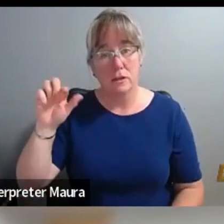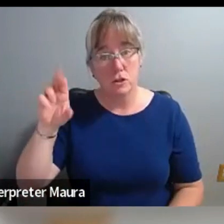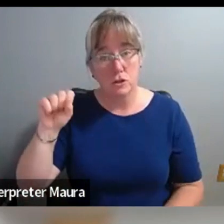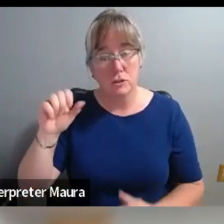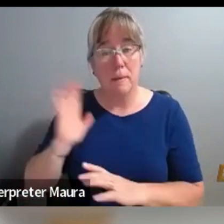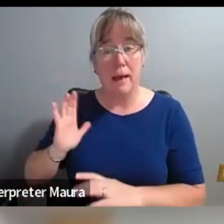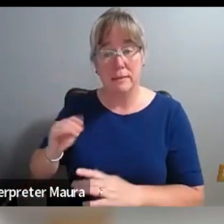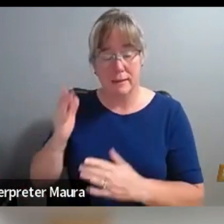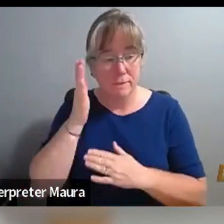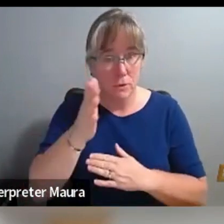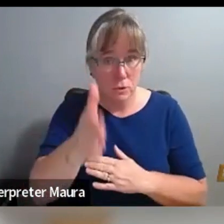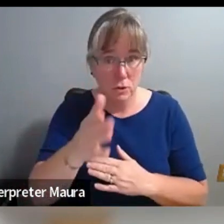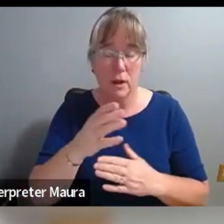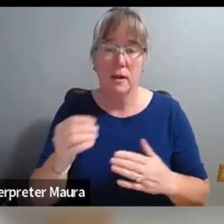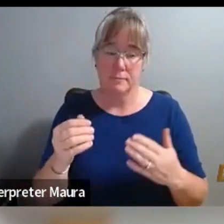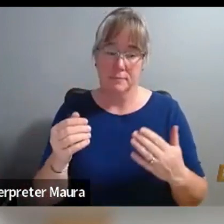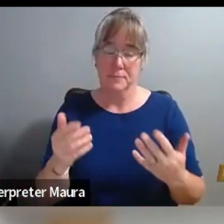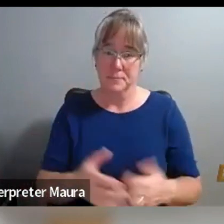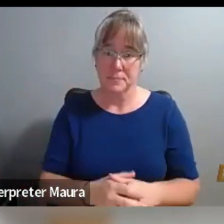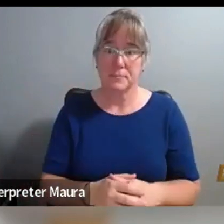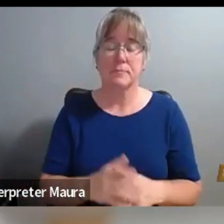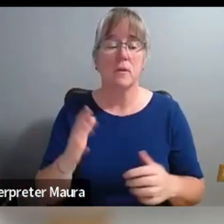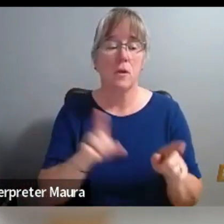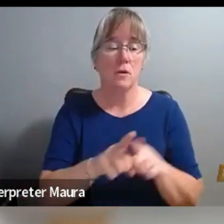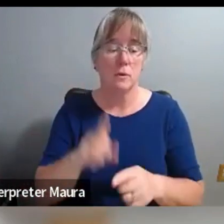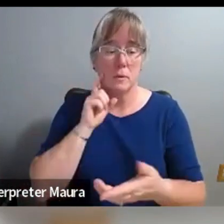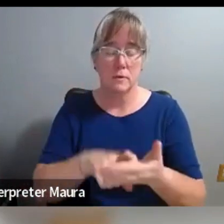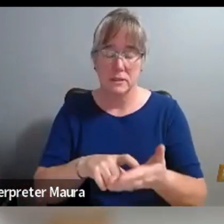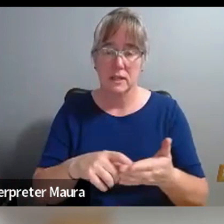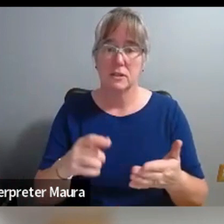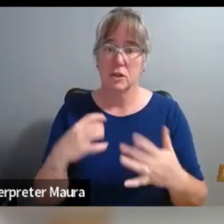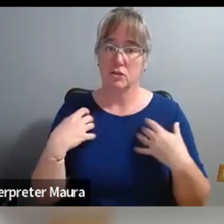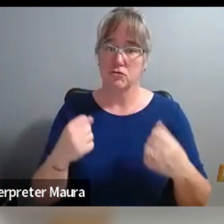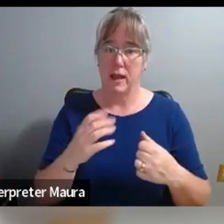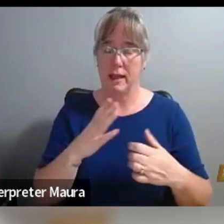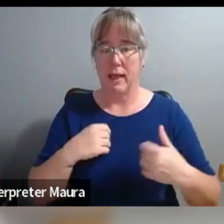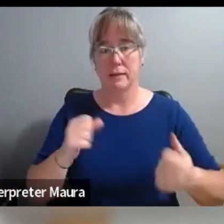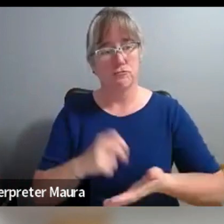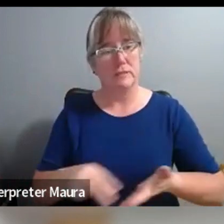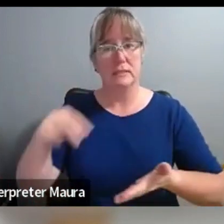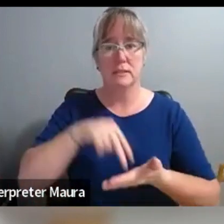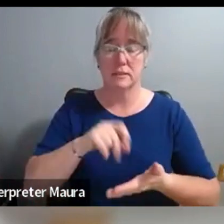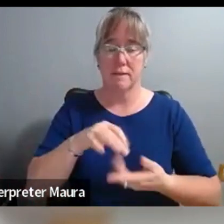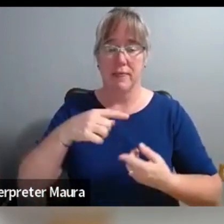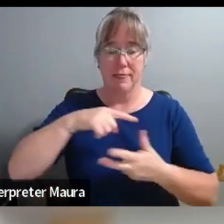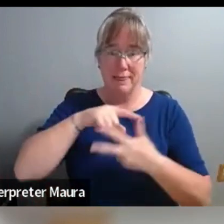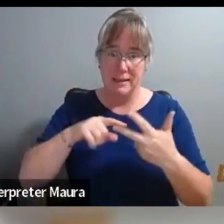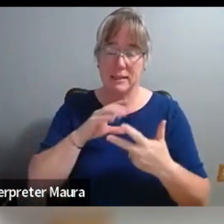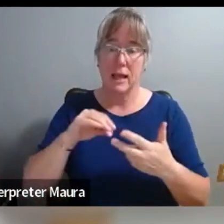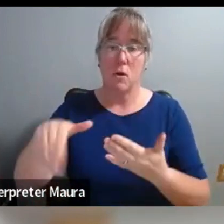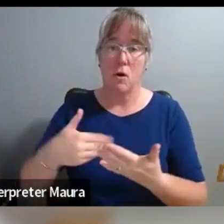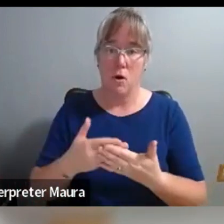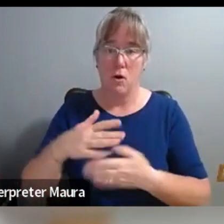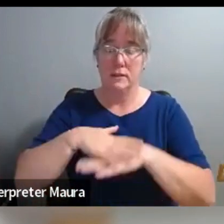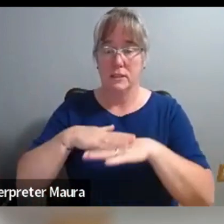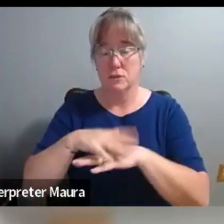generations. I wish to recognize the strength and resilience of these and all indigenous peoples who have endured and